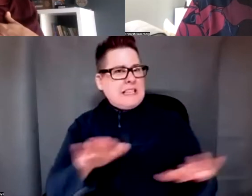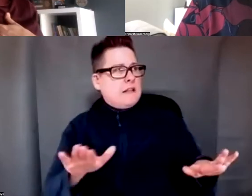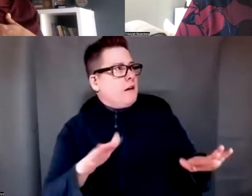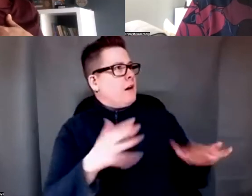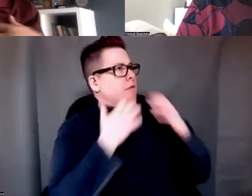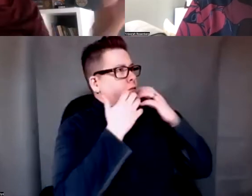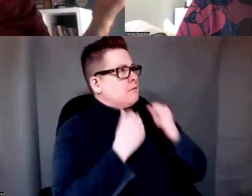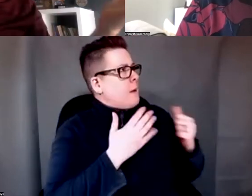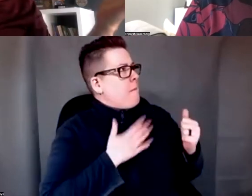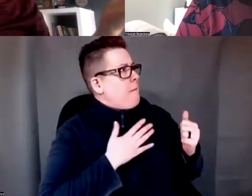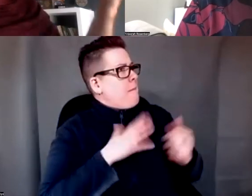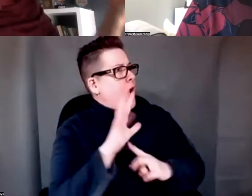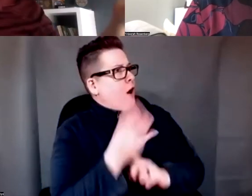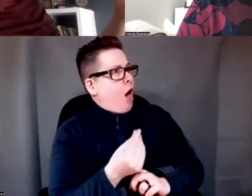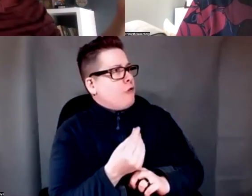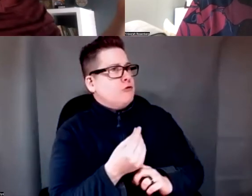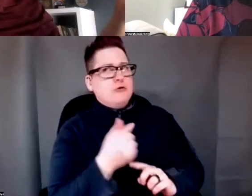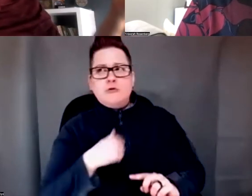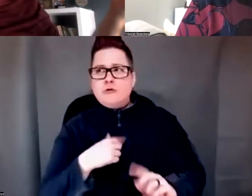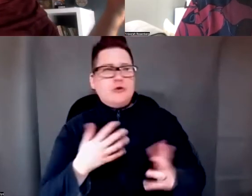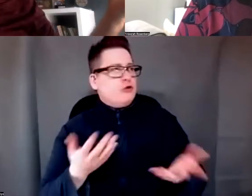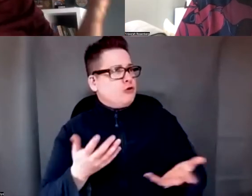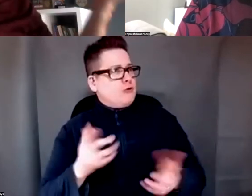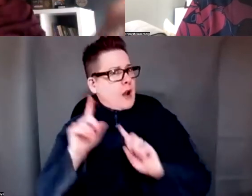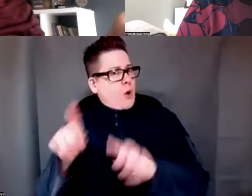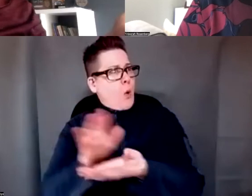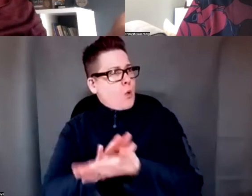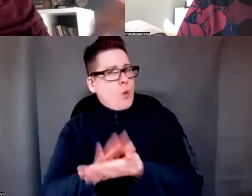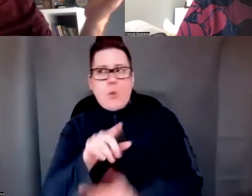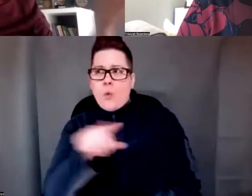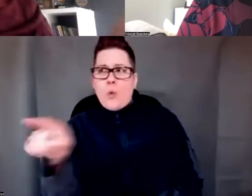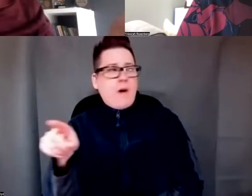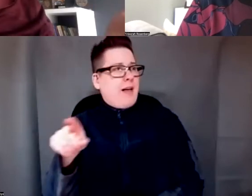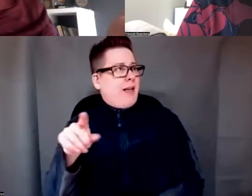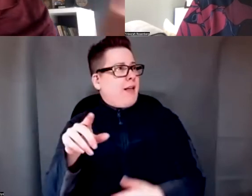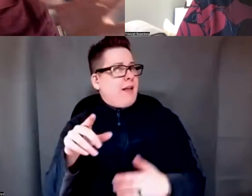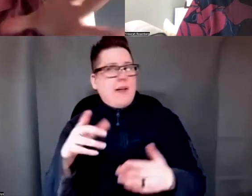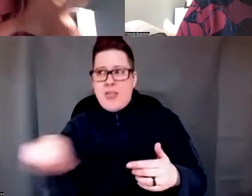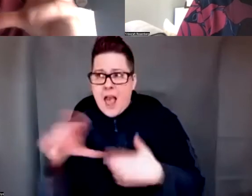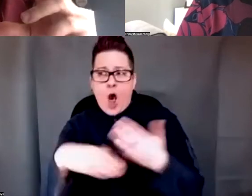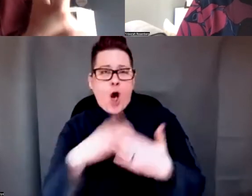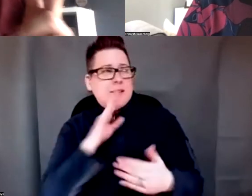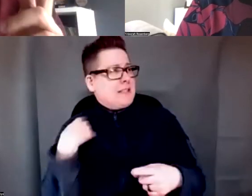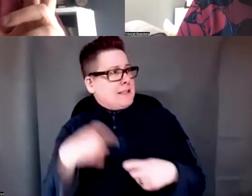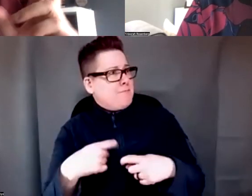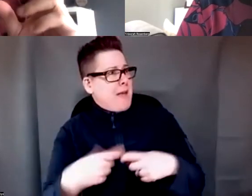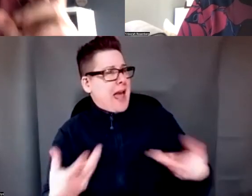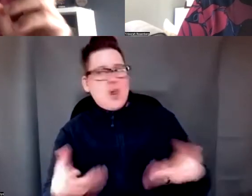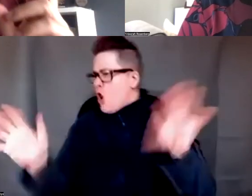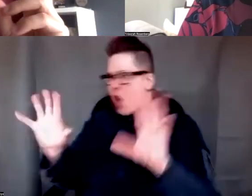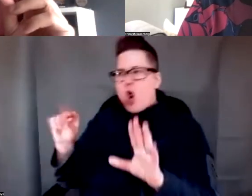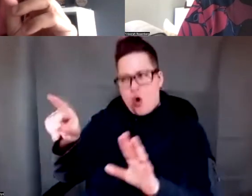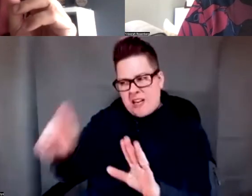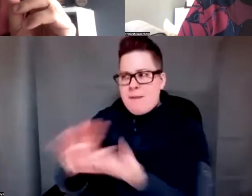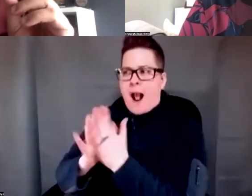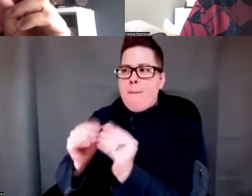that's who I am. I go to school and all my classmates here in L.A. speak Spanish. So what I would say is what is